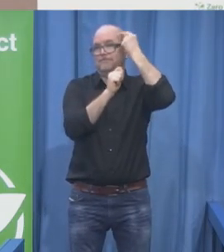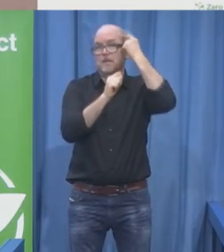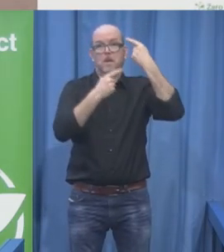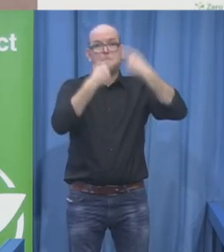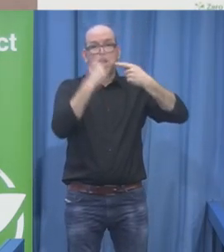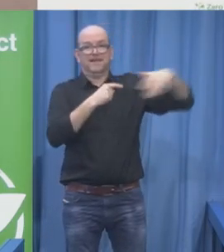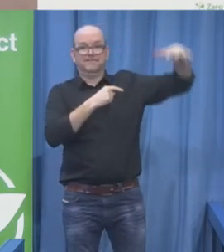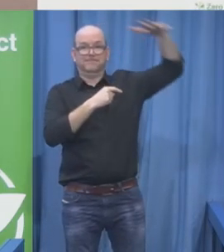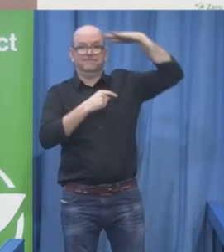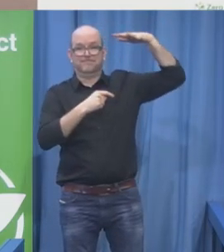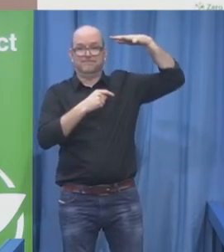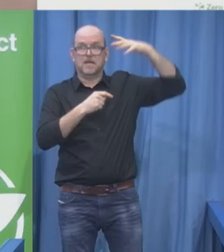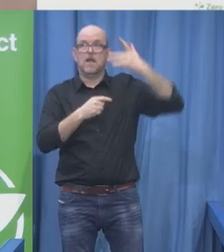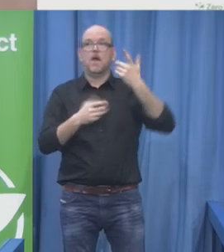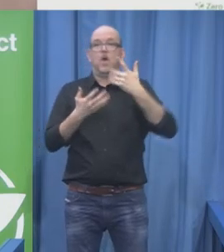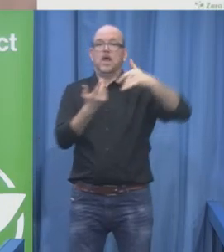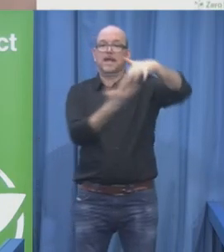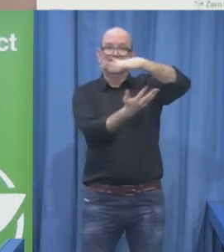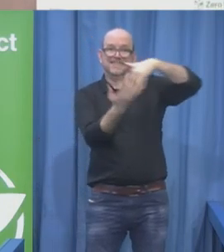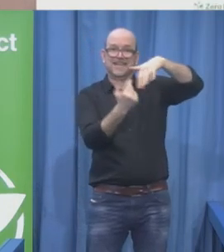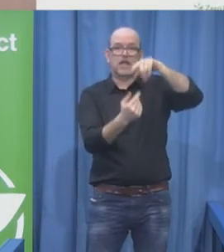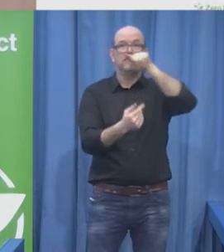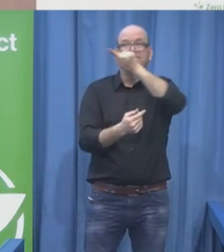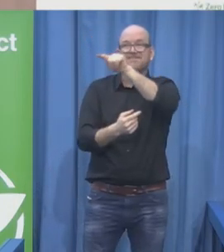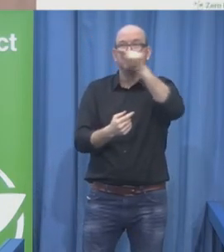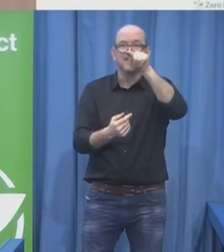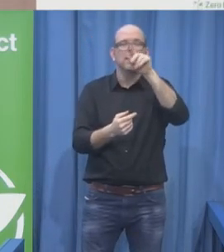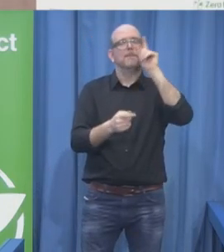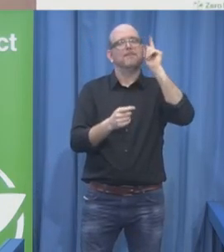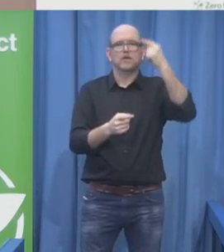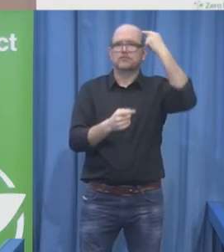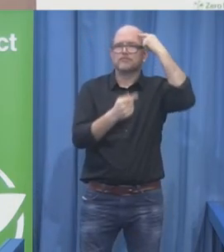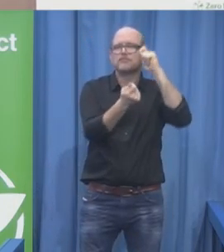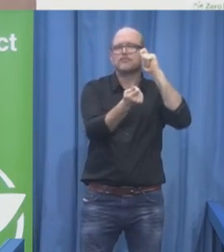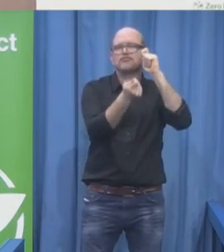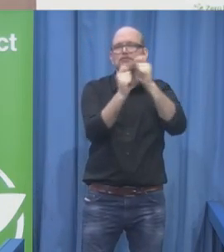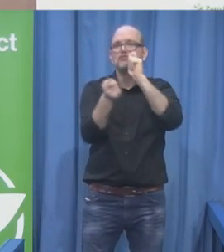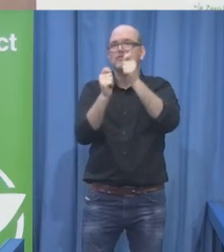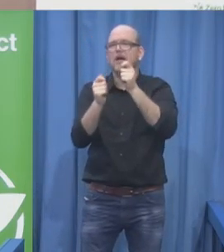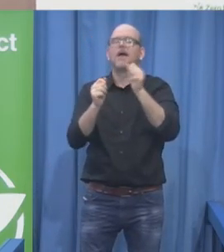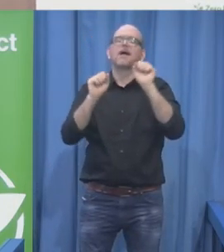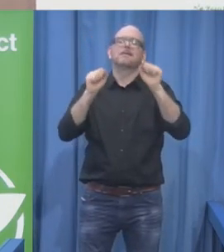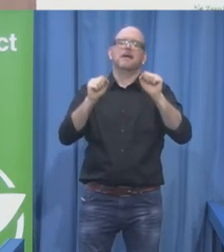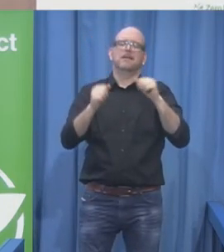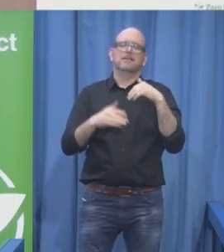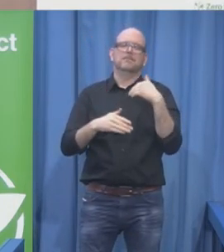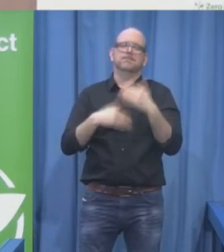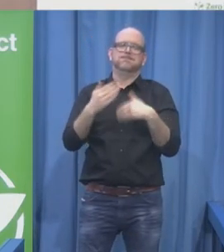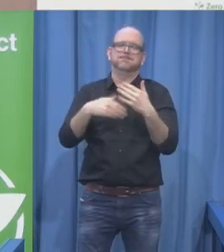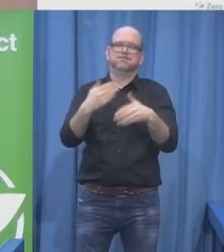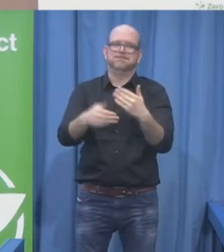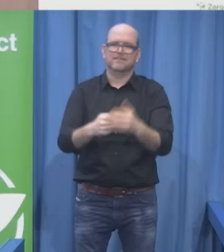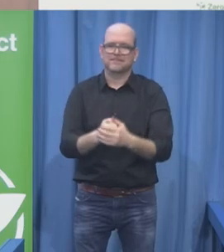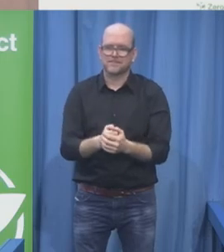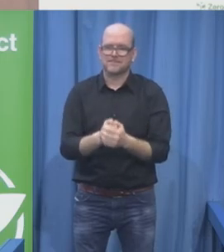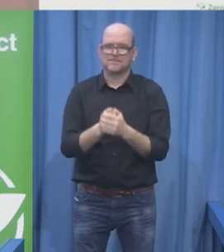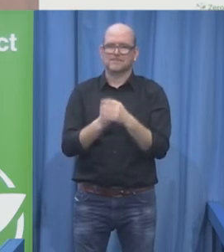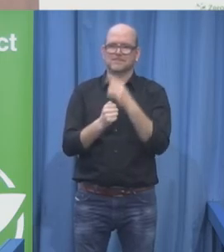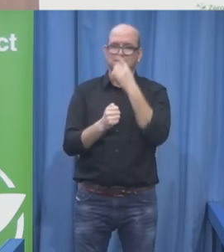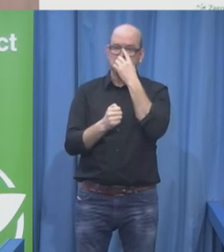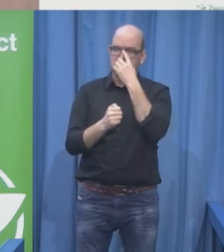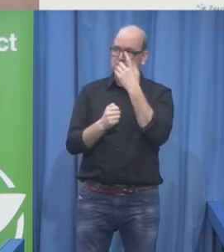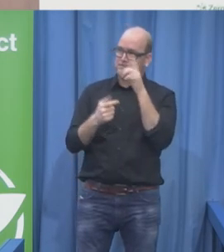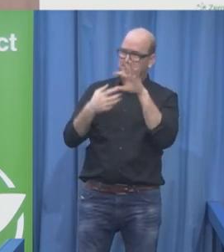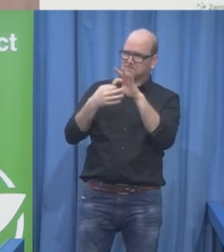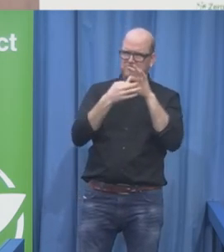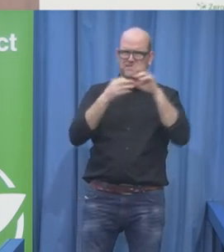comes to training, who are we going to train here? Persons with disabilities? Or are we also trying